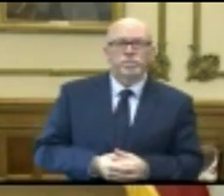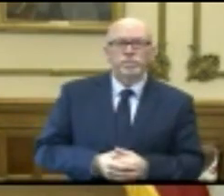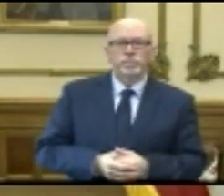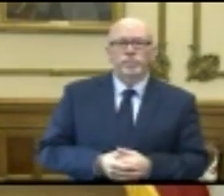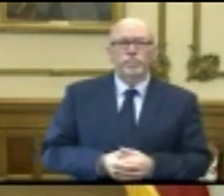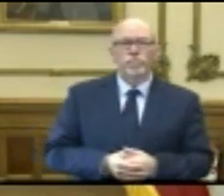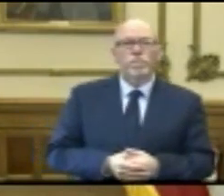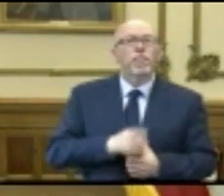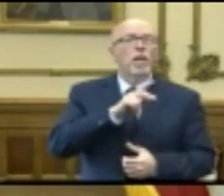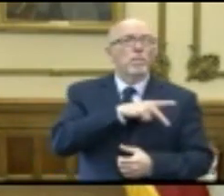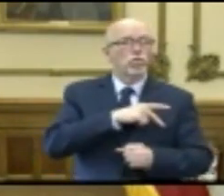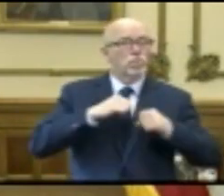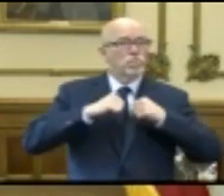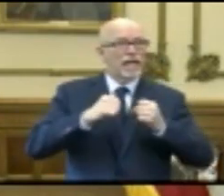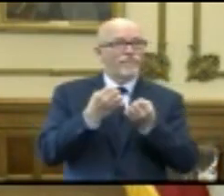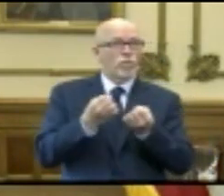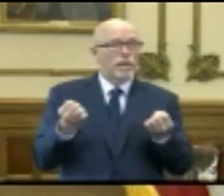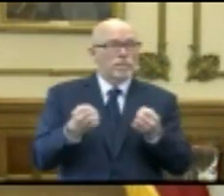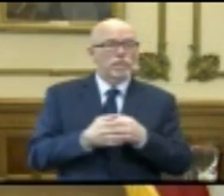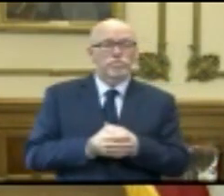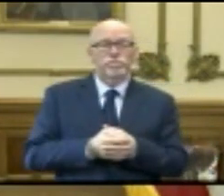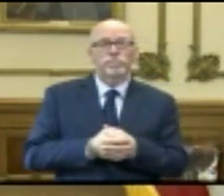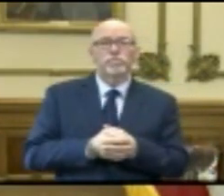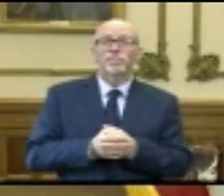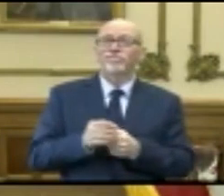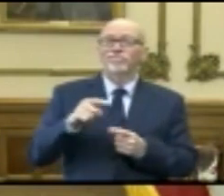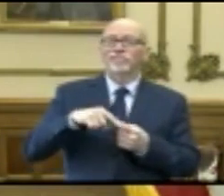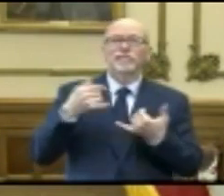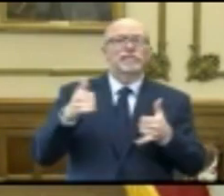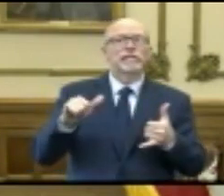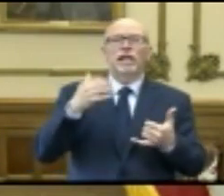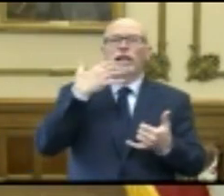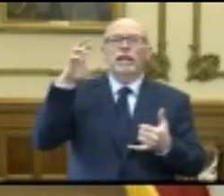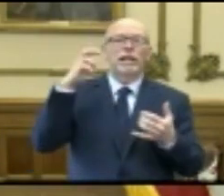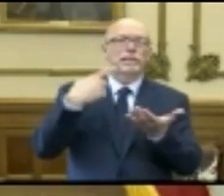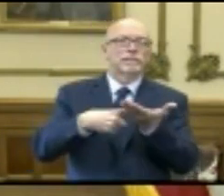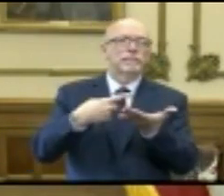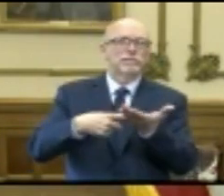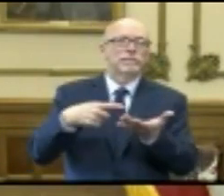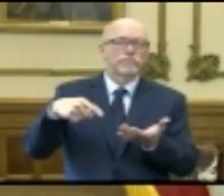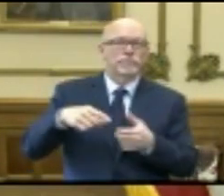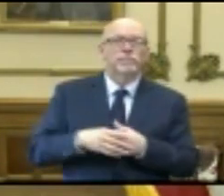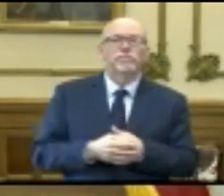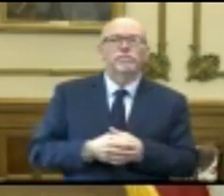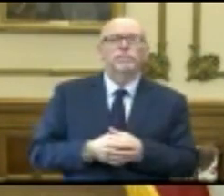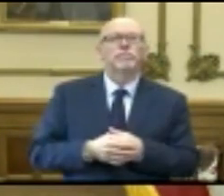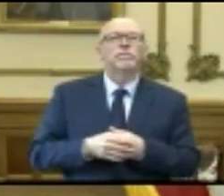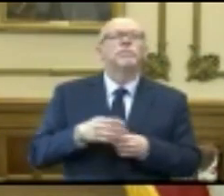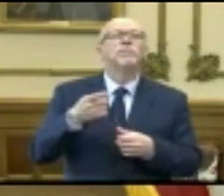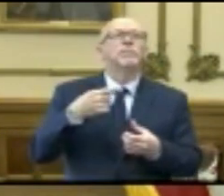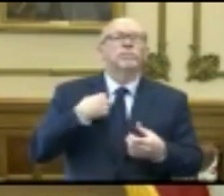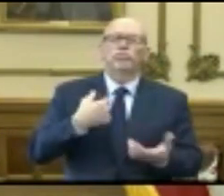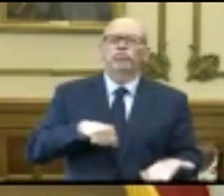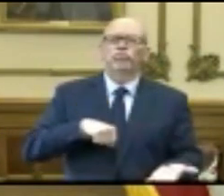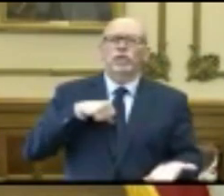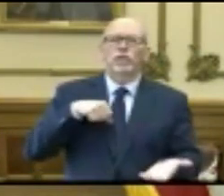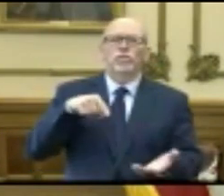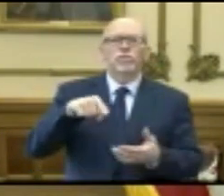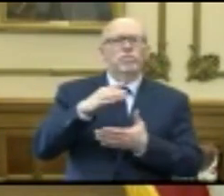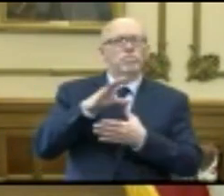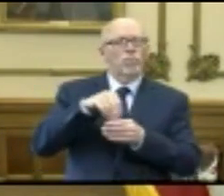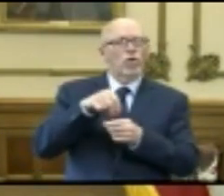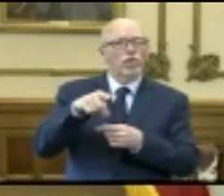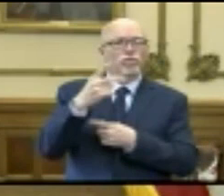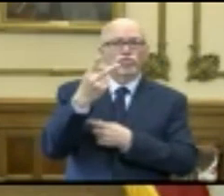Personal protective equipment. This remains a topic of conversation. I'm proud that as part of this